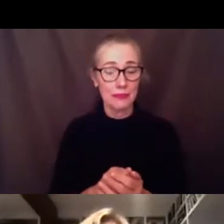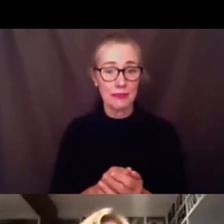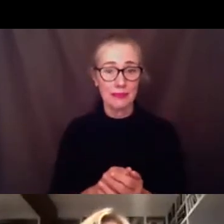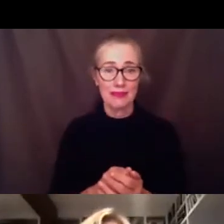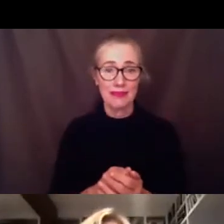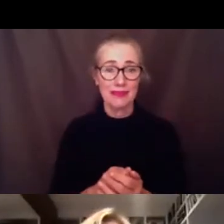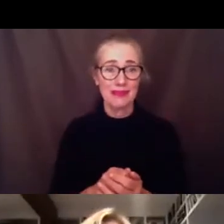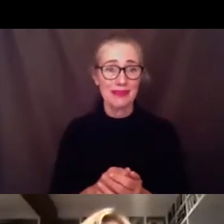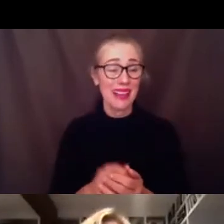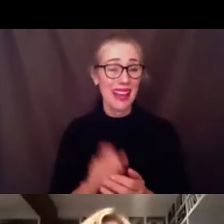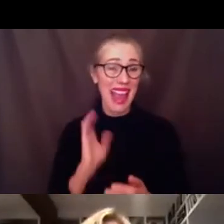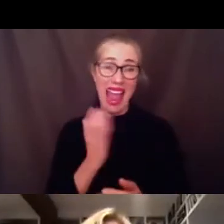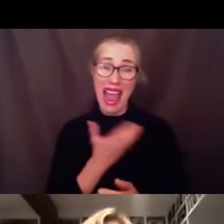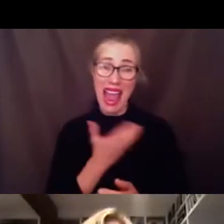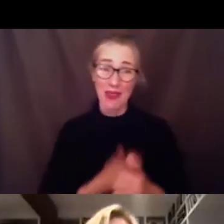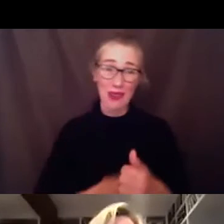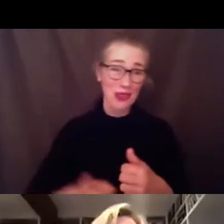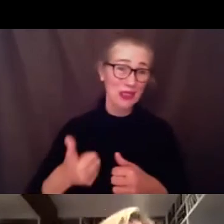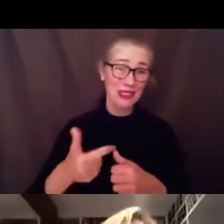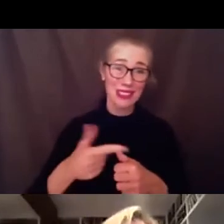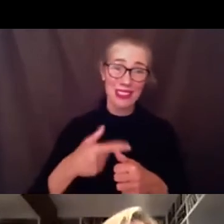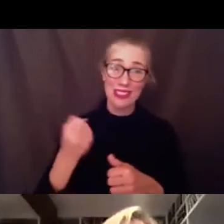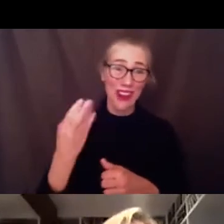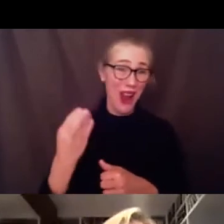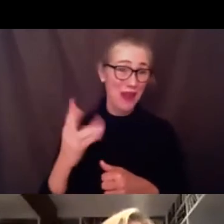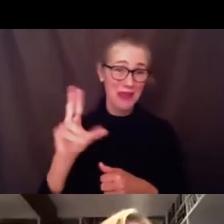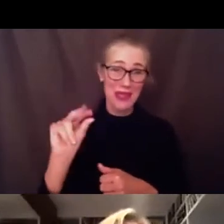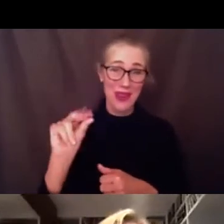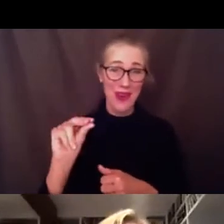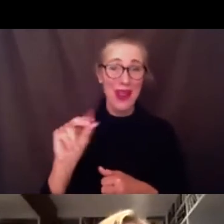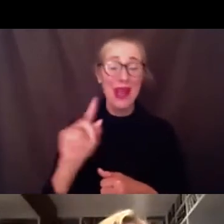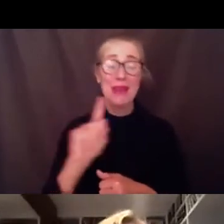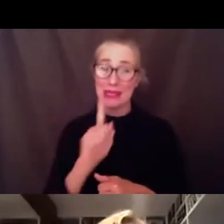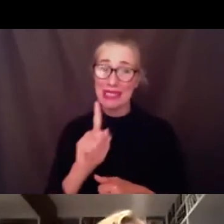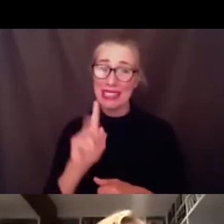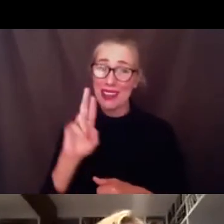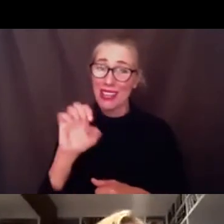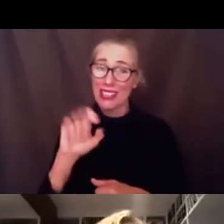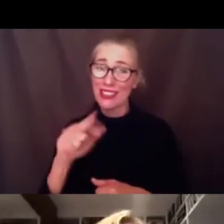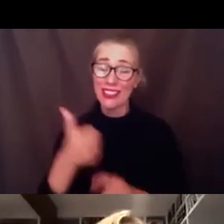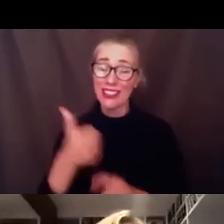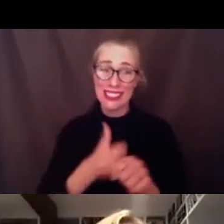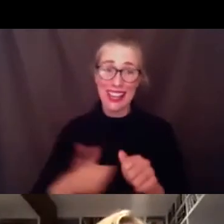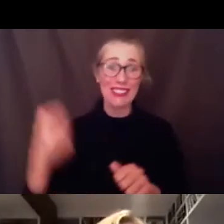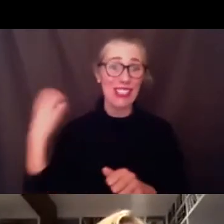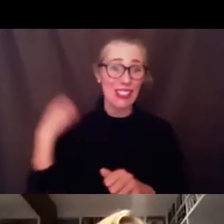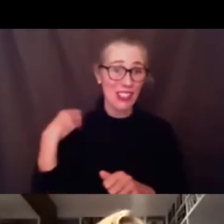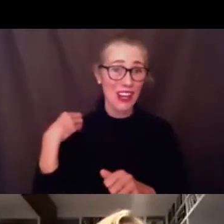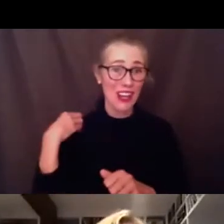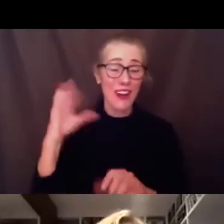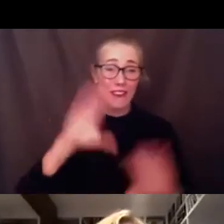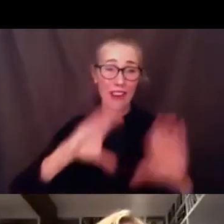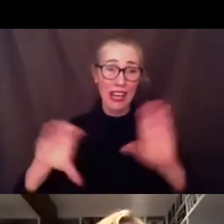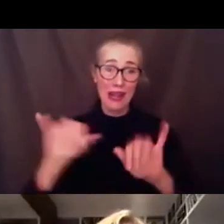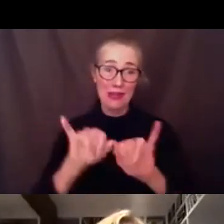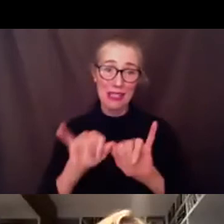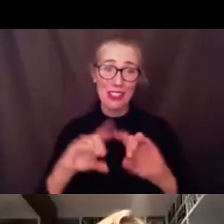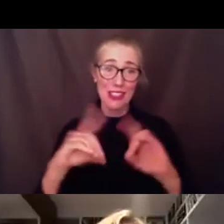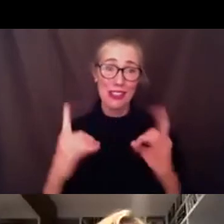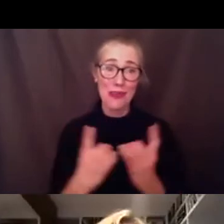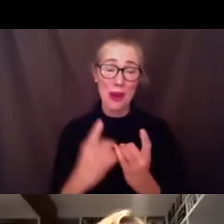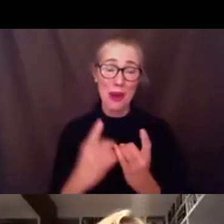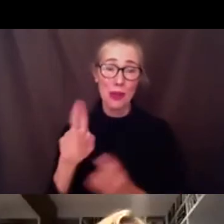my primary job right i mean rachel is the chair of the chemical engineering department and uh um you know it is something that can be